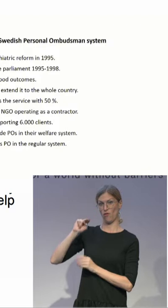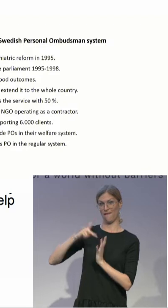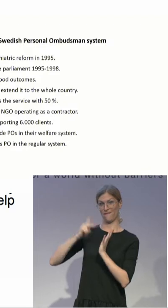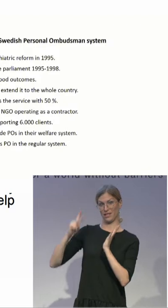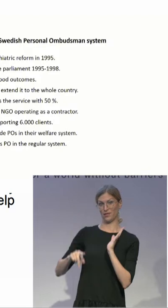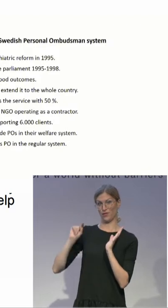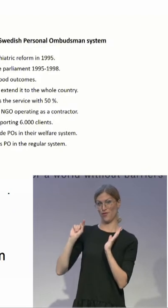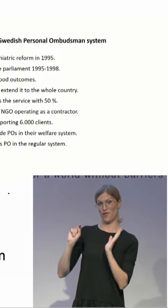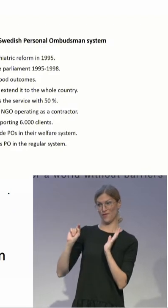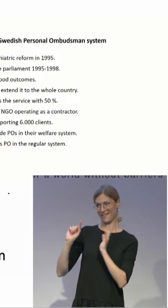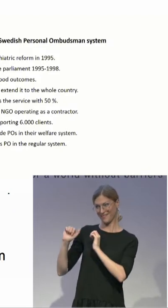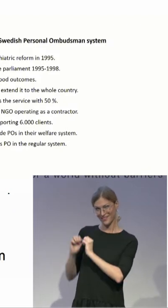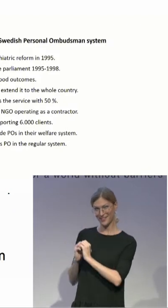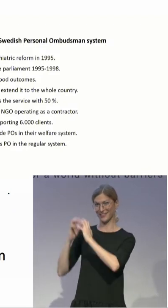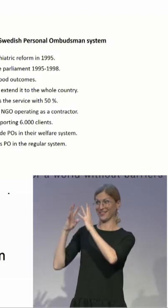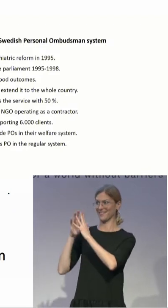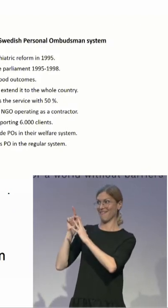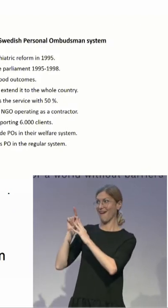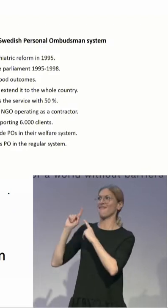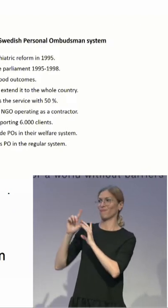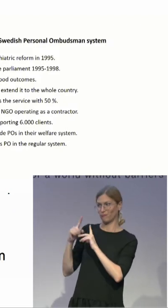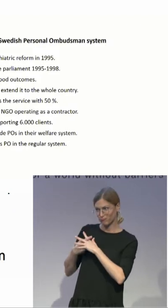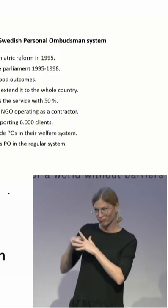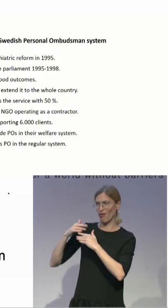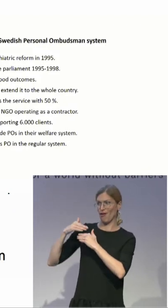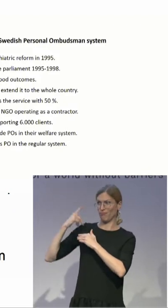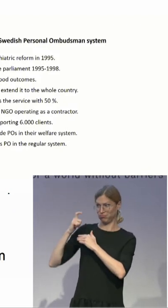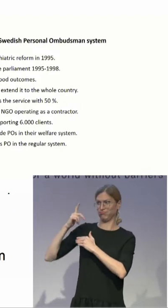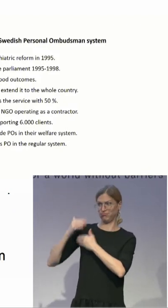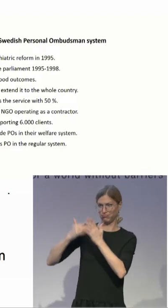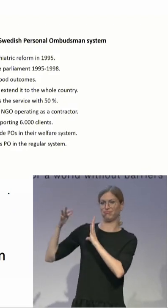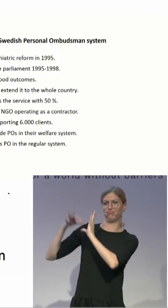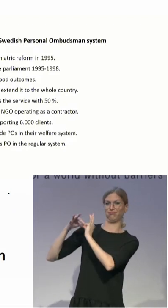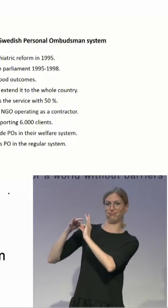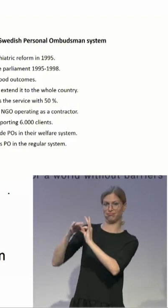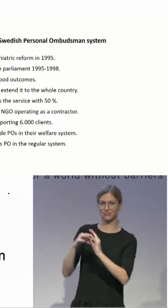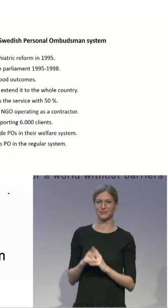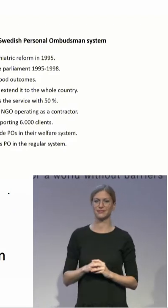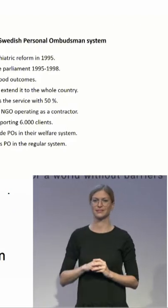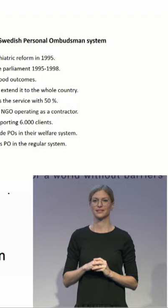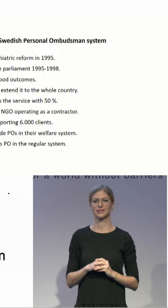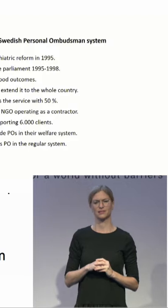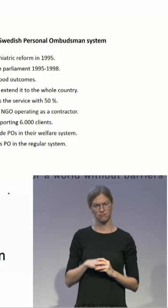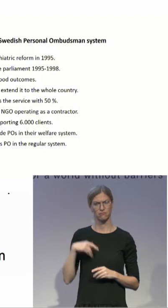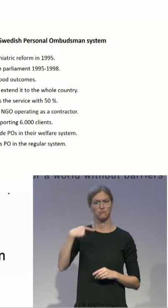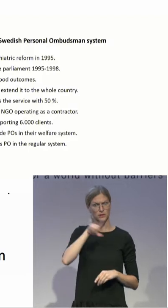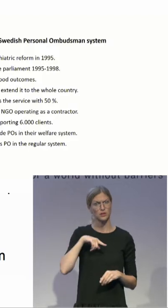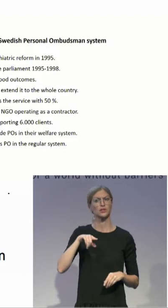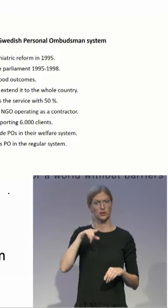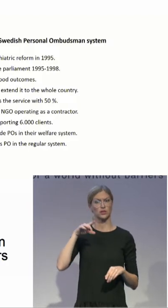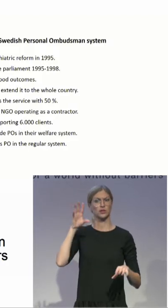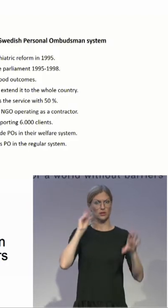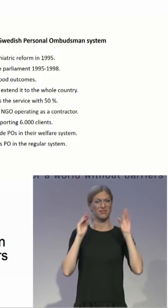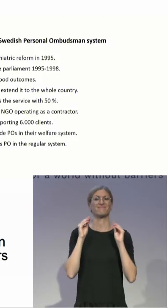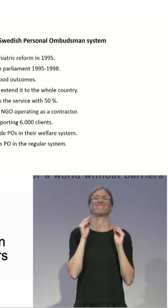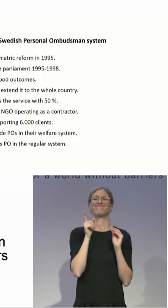namely, the experience of us who are users and survivors of psychiatry, and